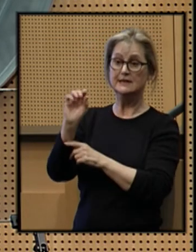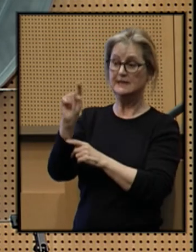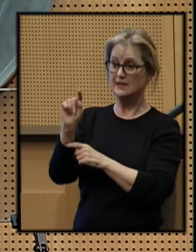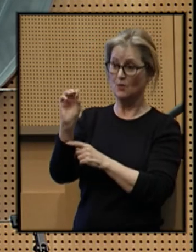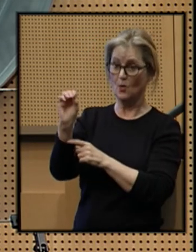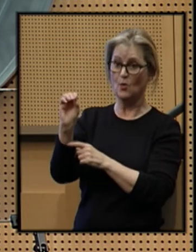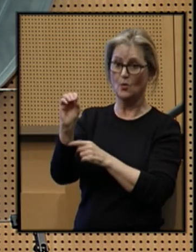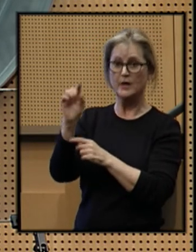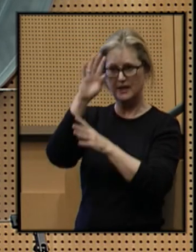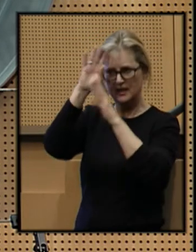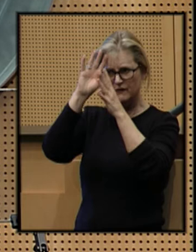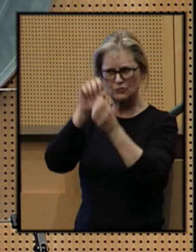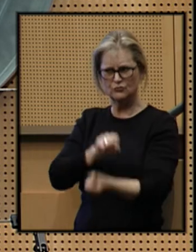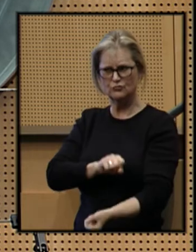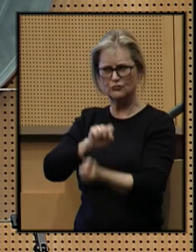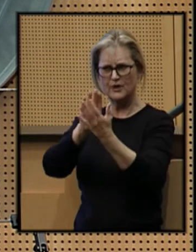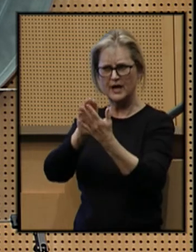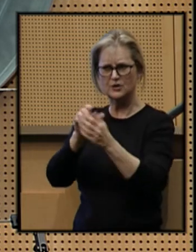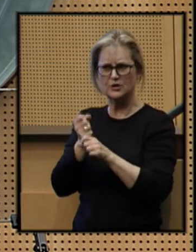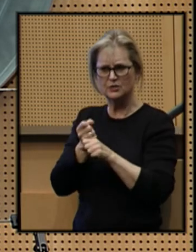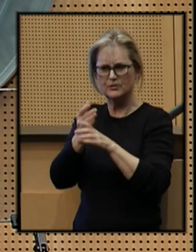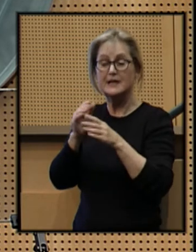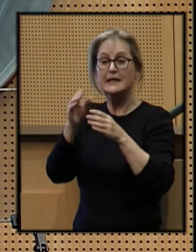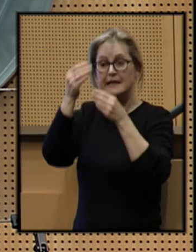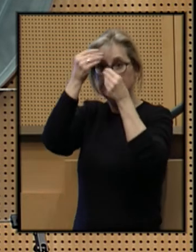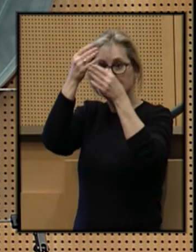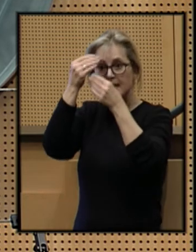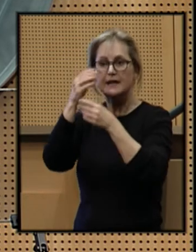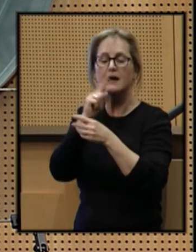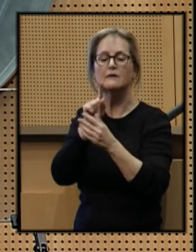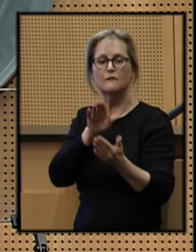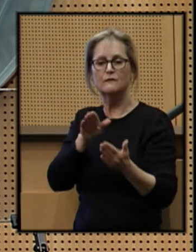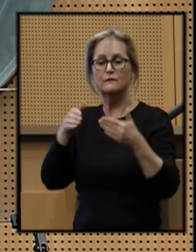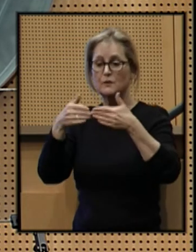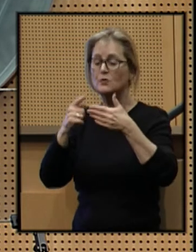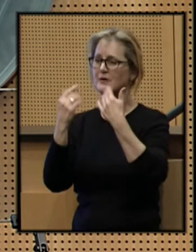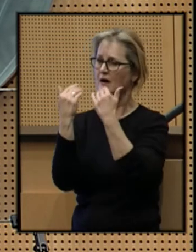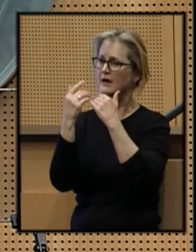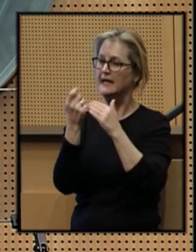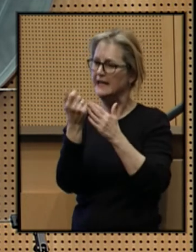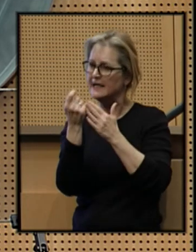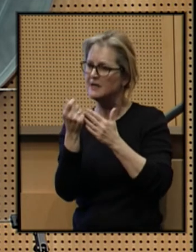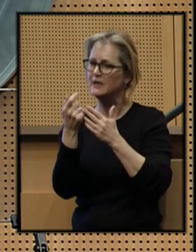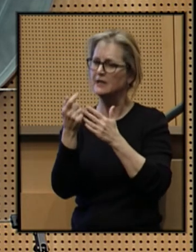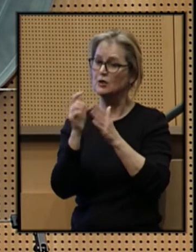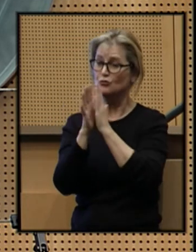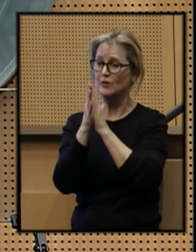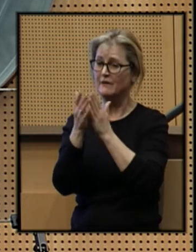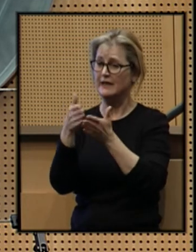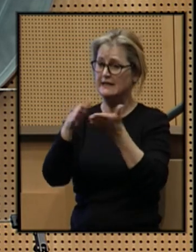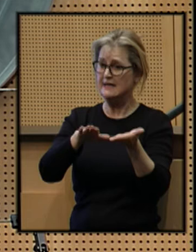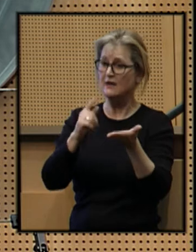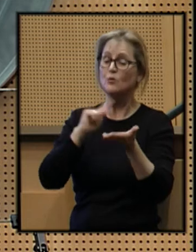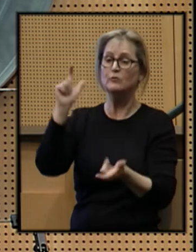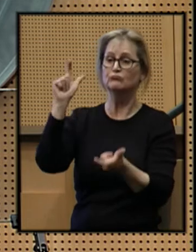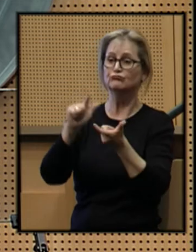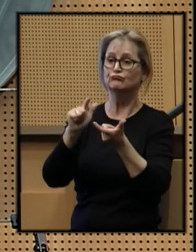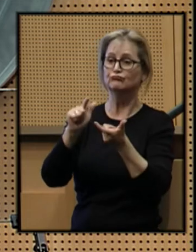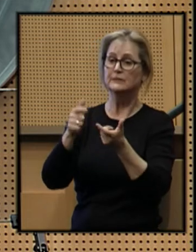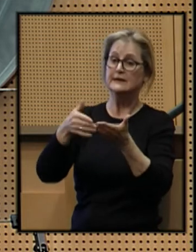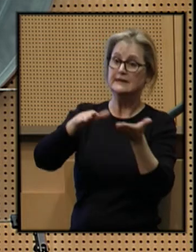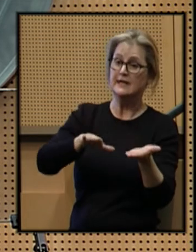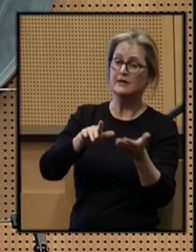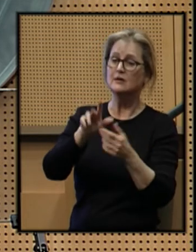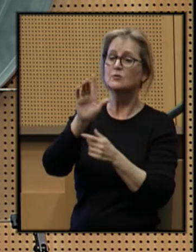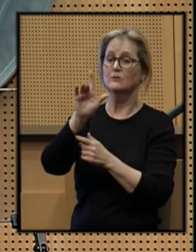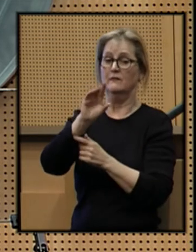innovative strategy driven by data and focus on eliminating traffic deaths, we reduced fatalities by